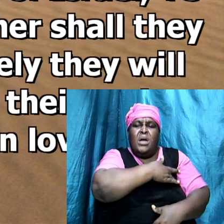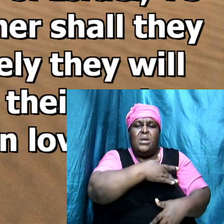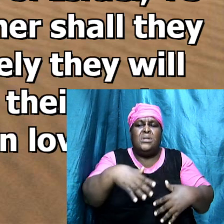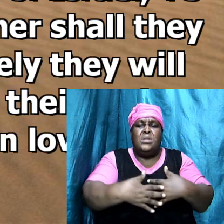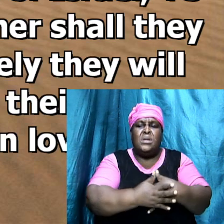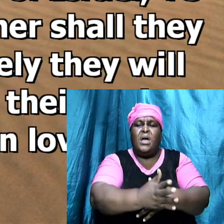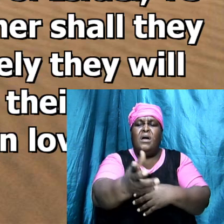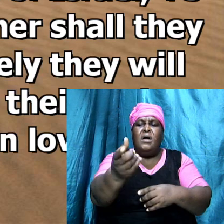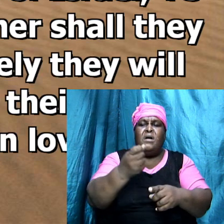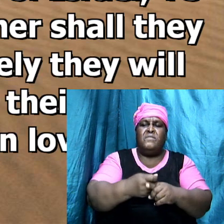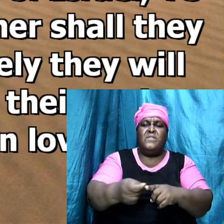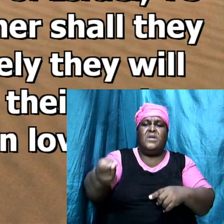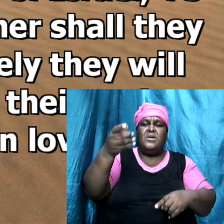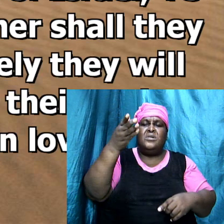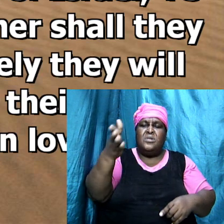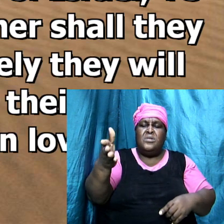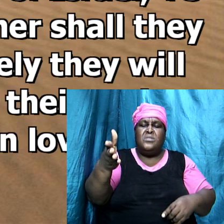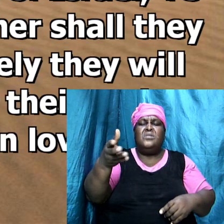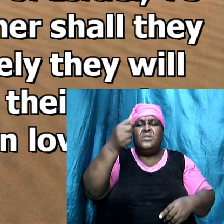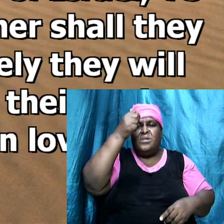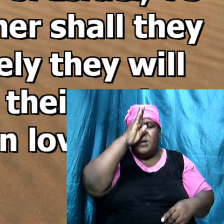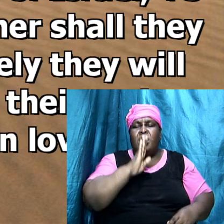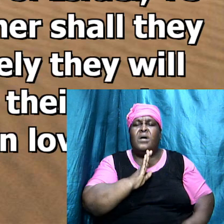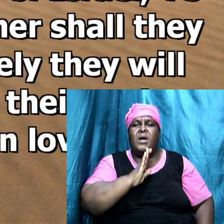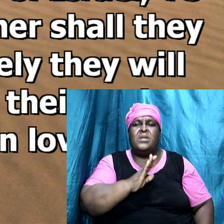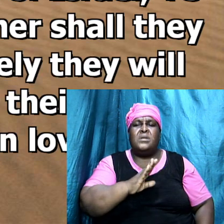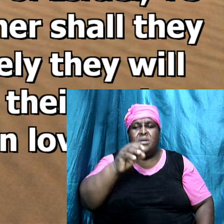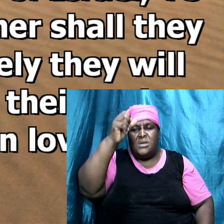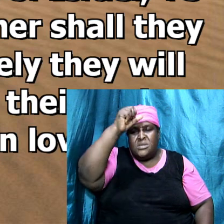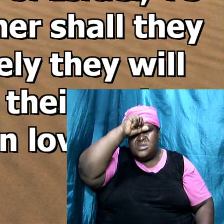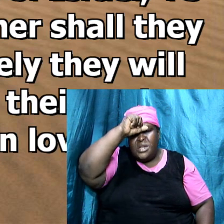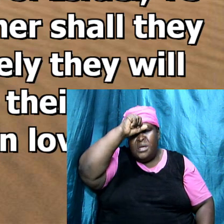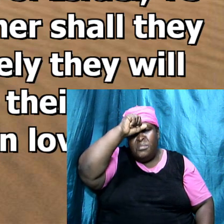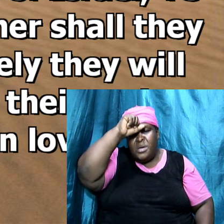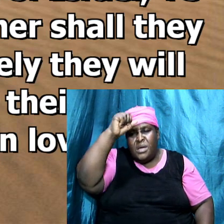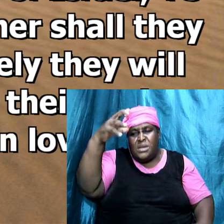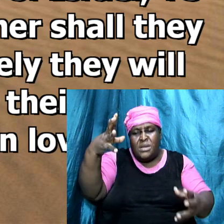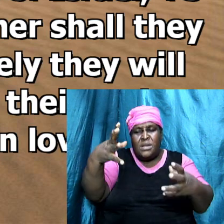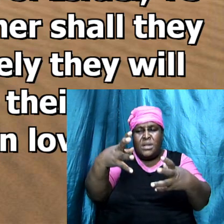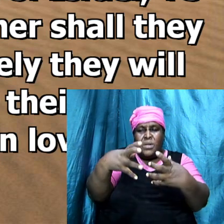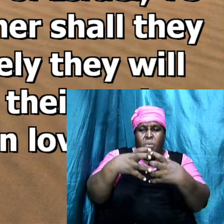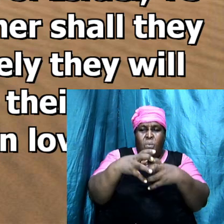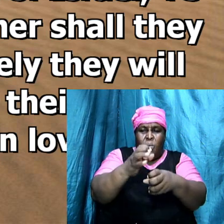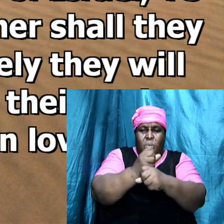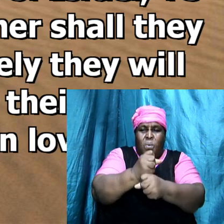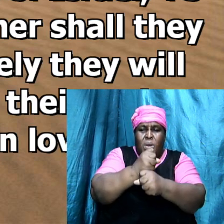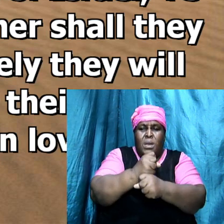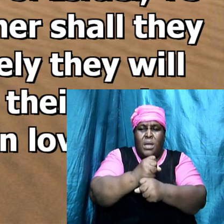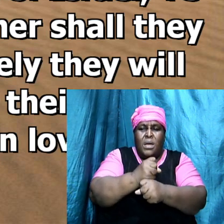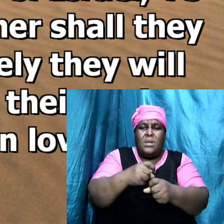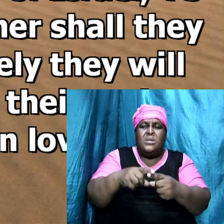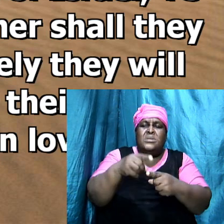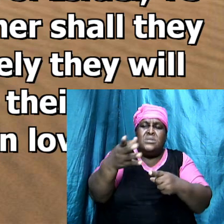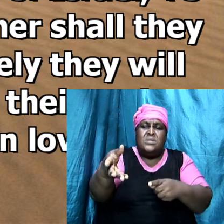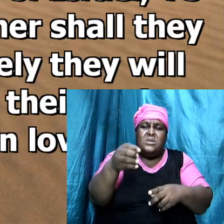away after their gods. Solomon claimed unto these in love.